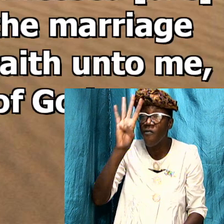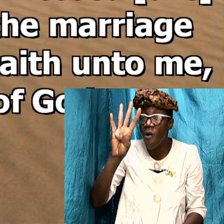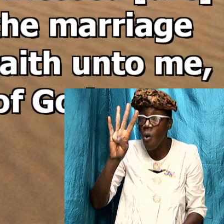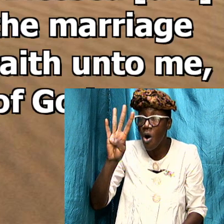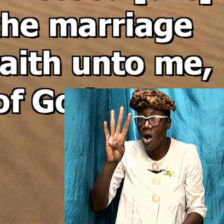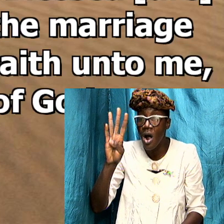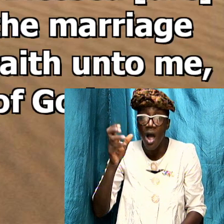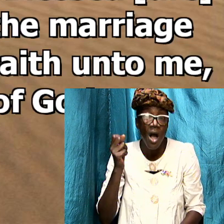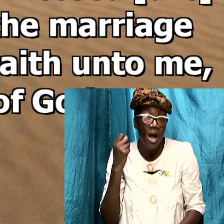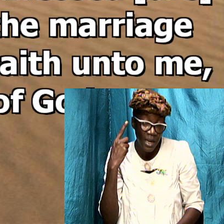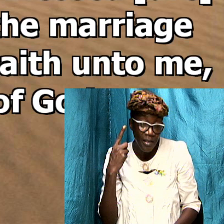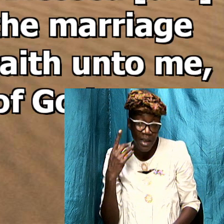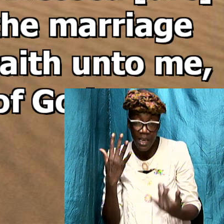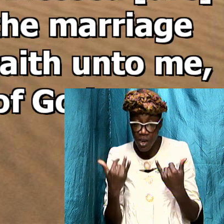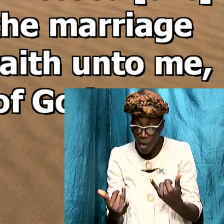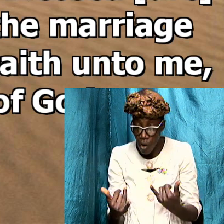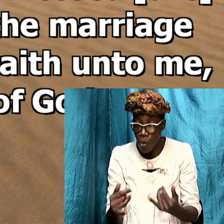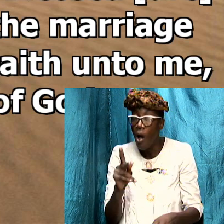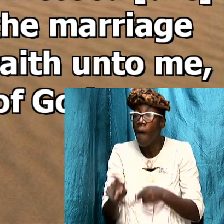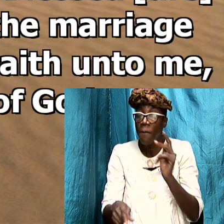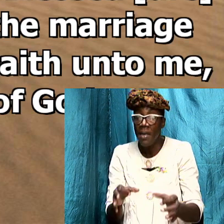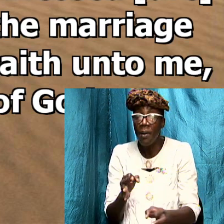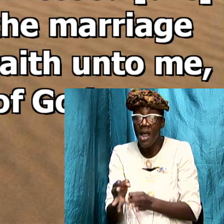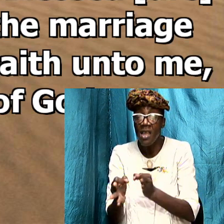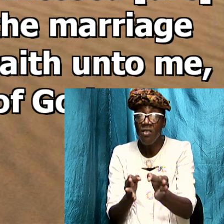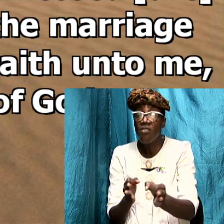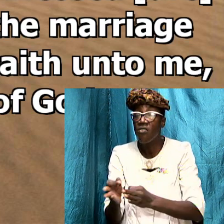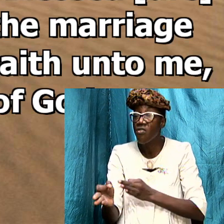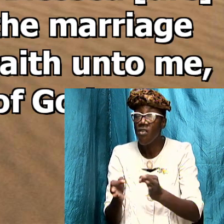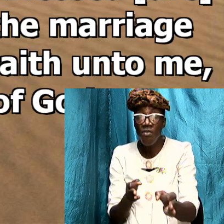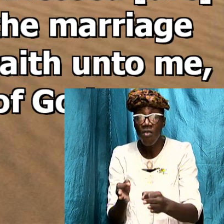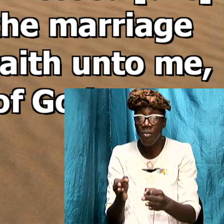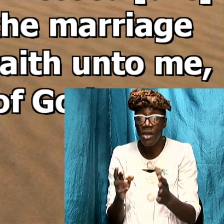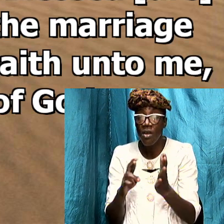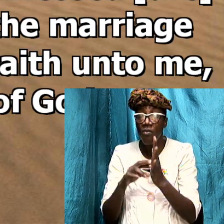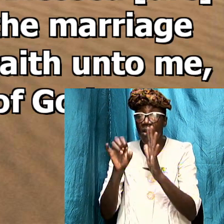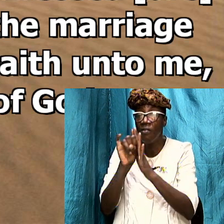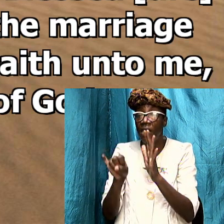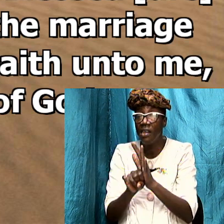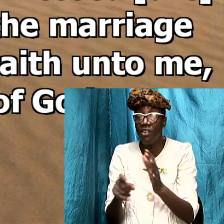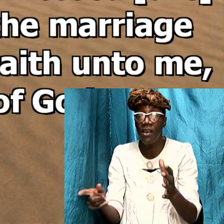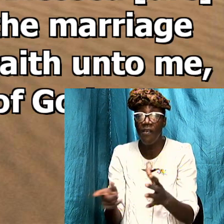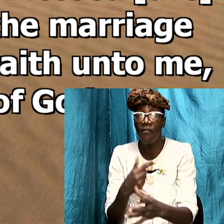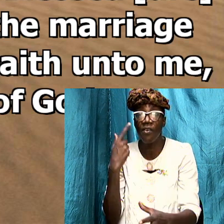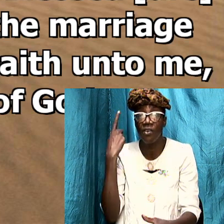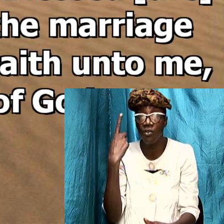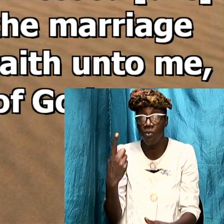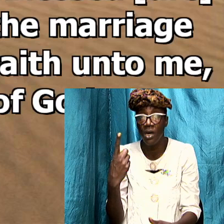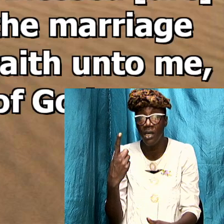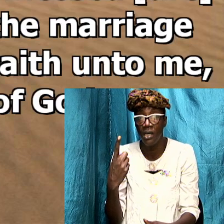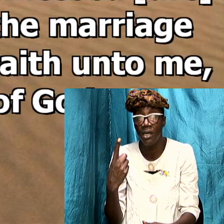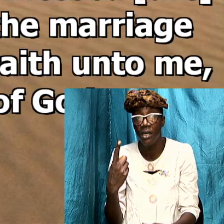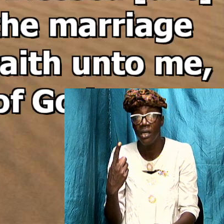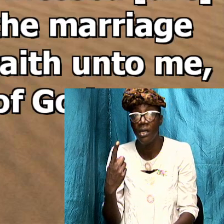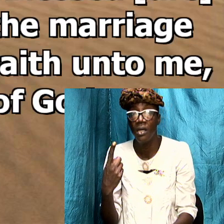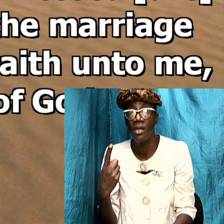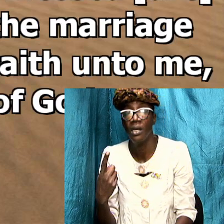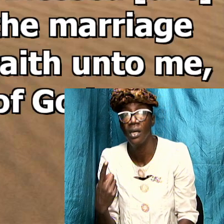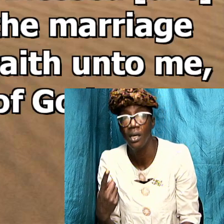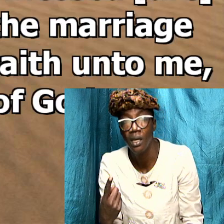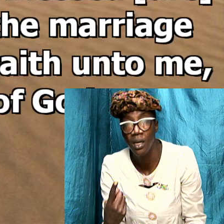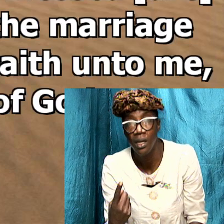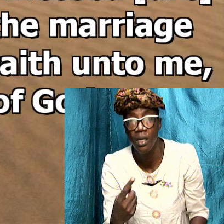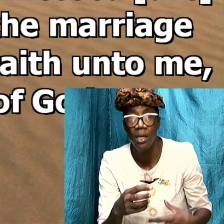people interpret the book of revelation the first one they call the